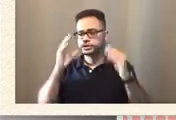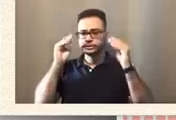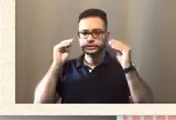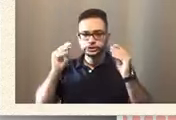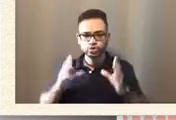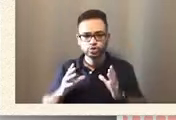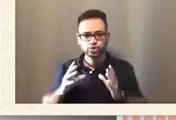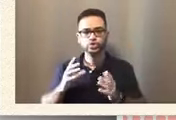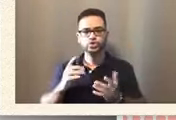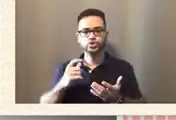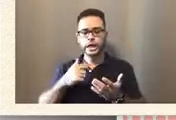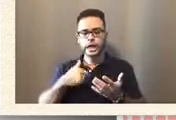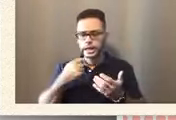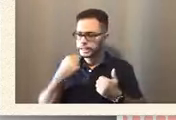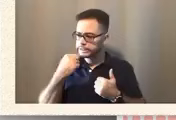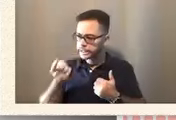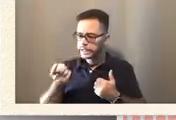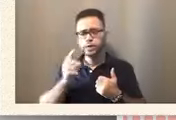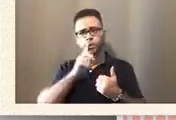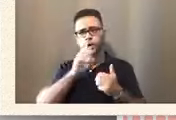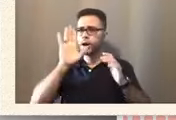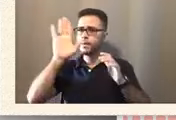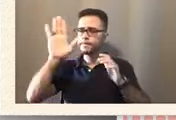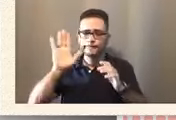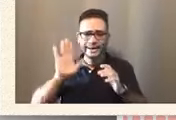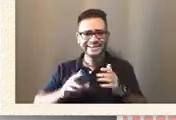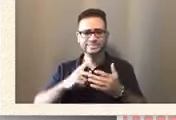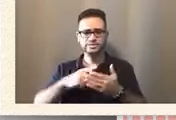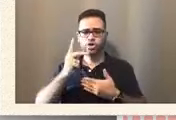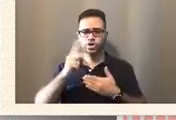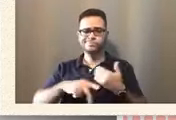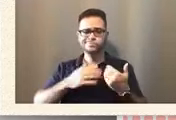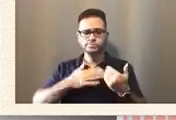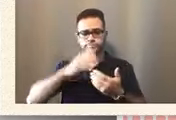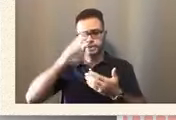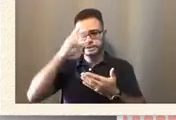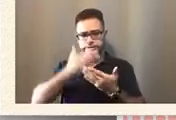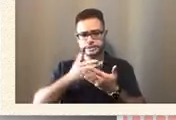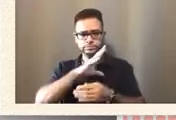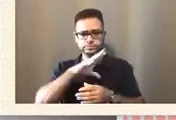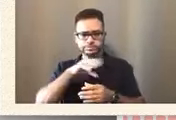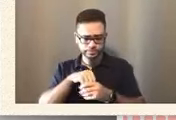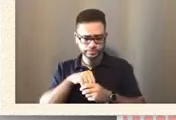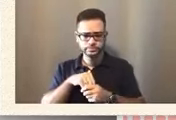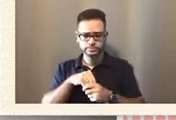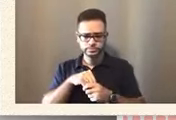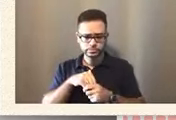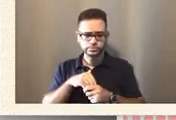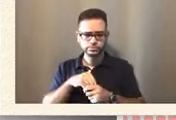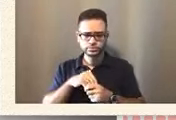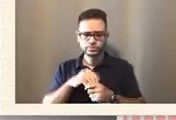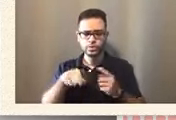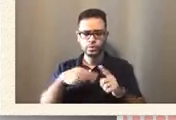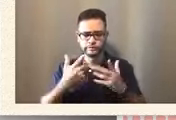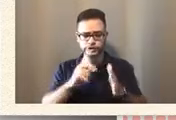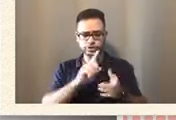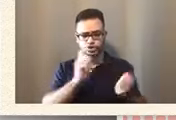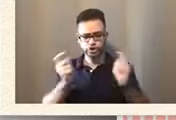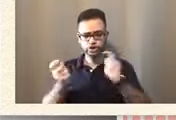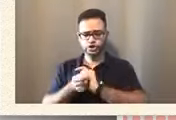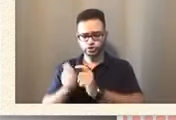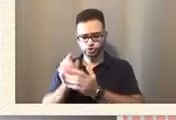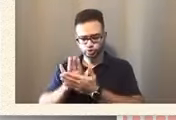out the amazing program that my son was after changing schools. So I believe